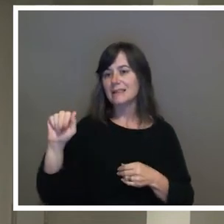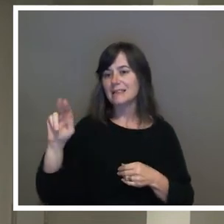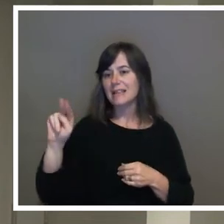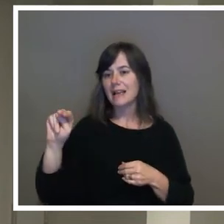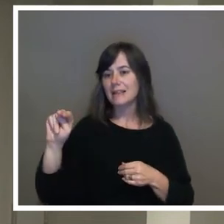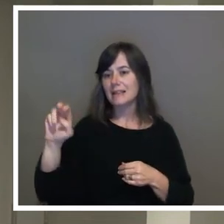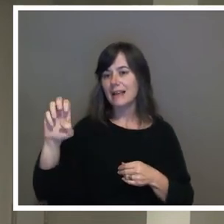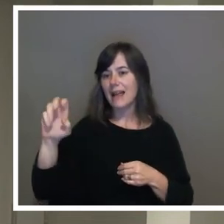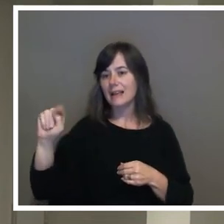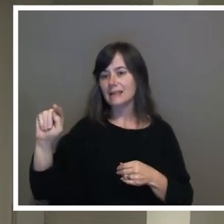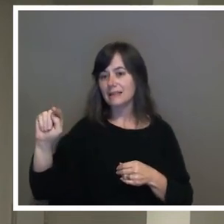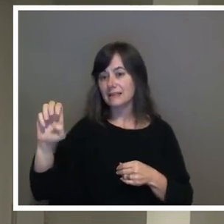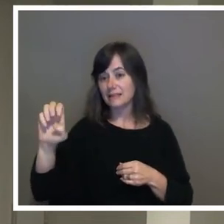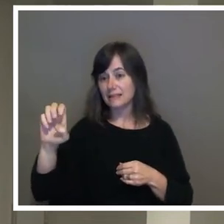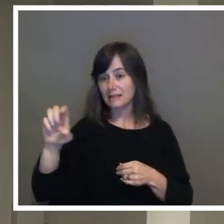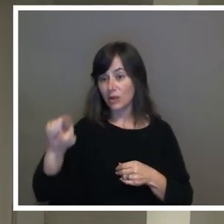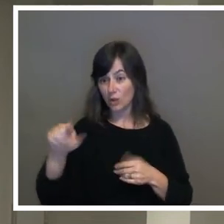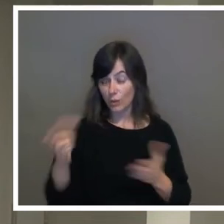evening?